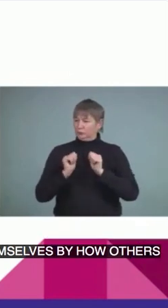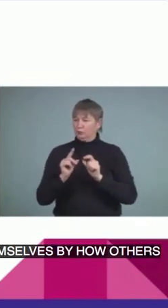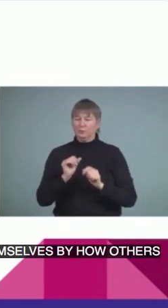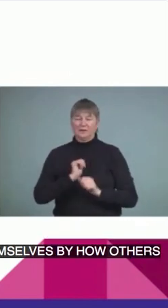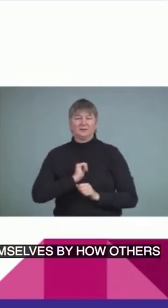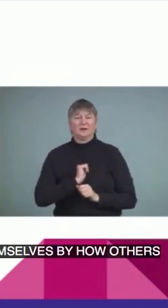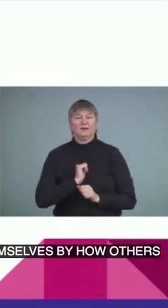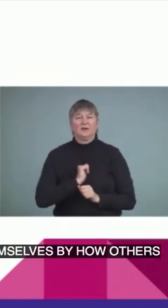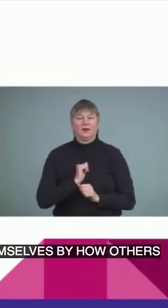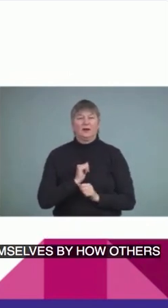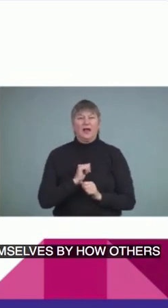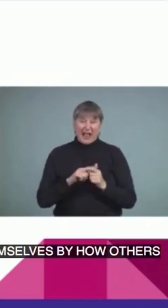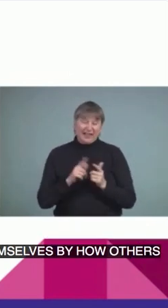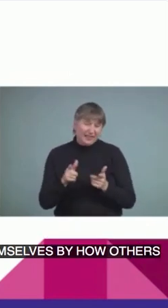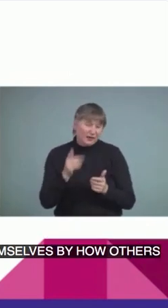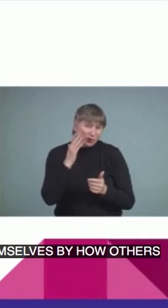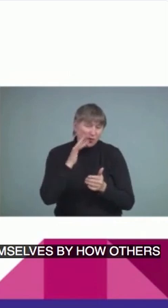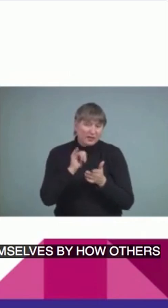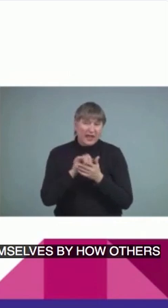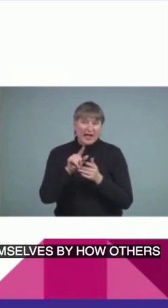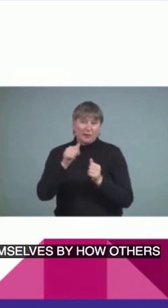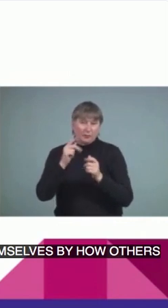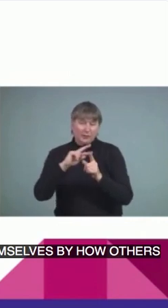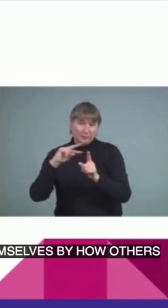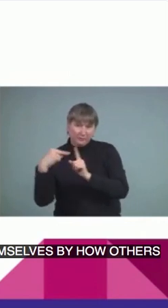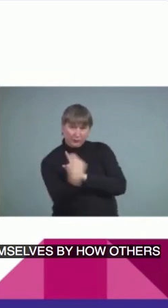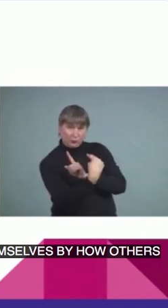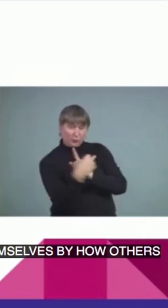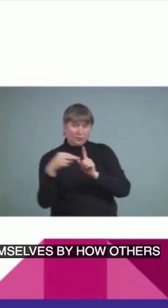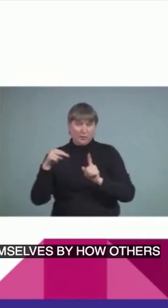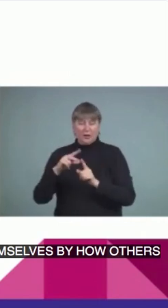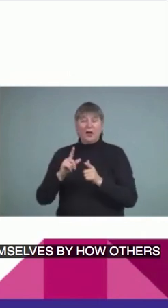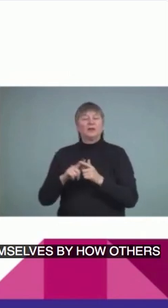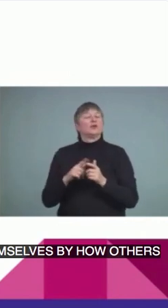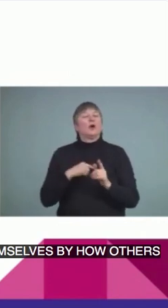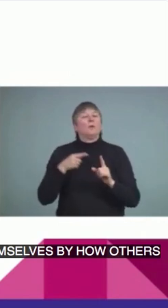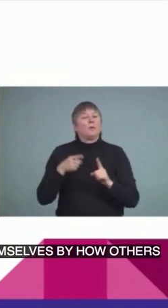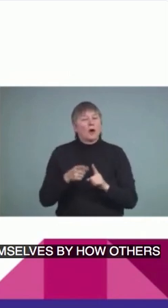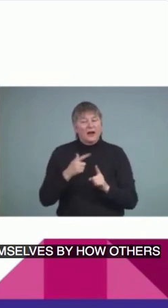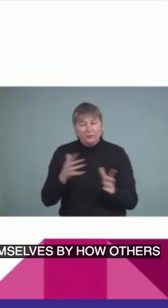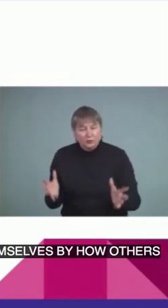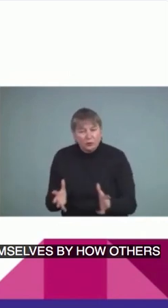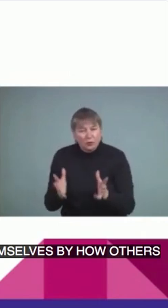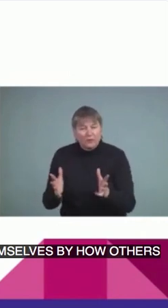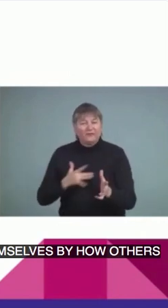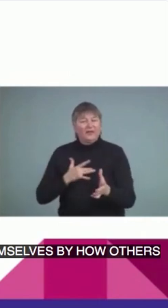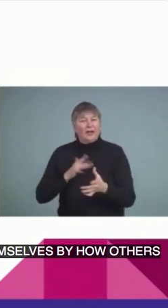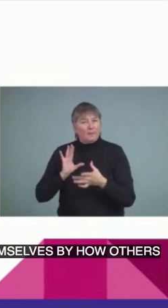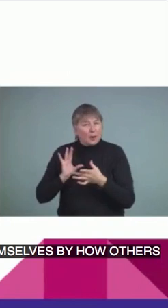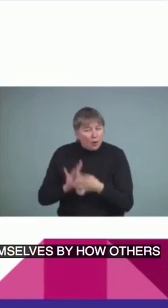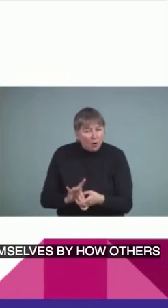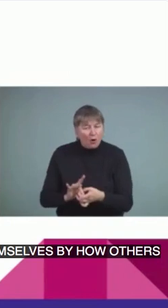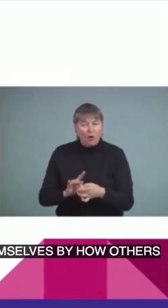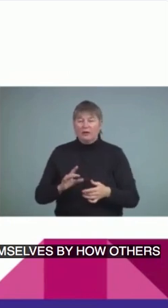to encourage these sense of belongings and acceptance, identifying with groups of people that